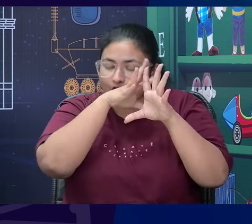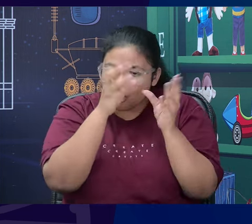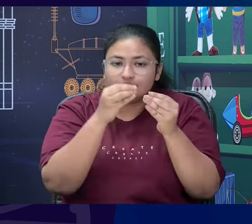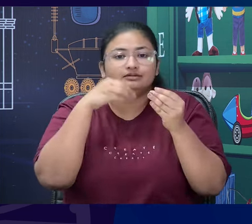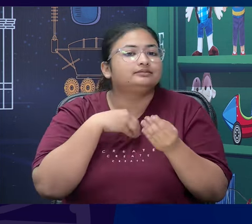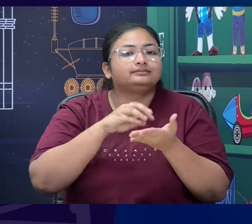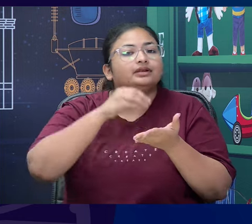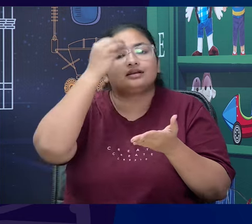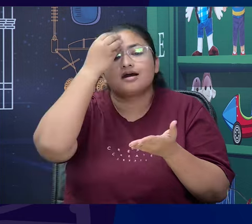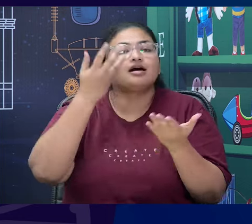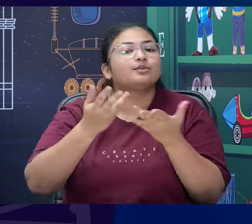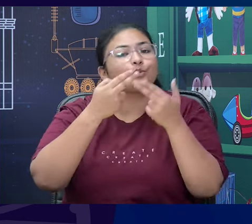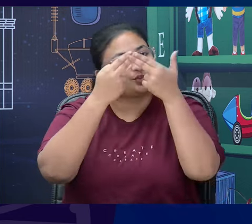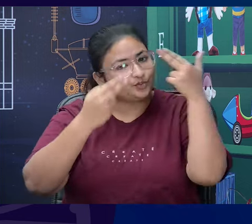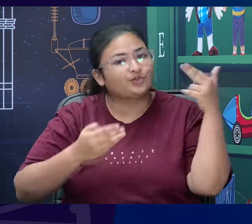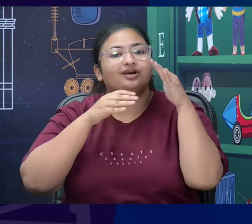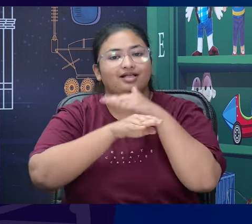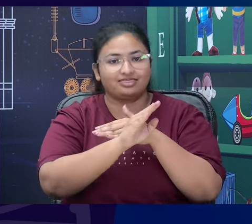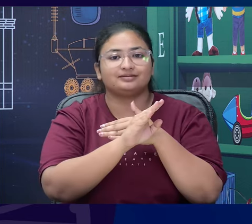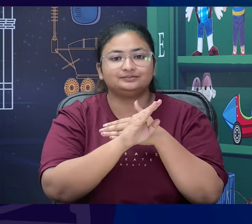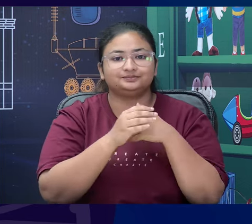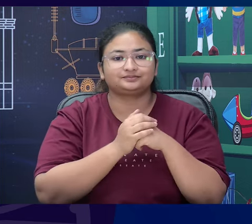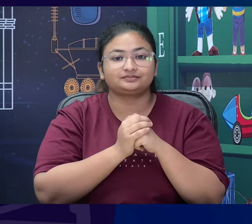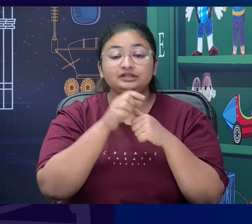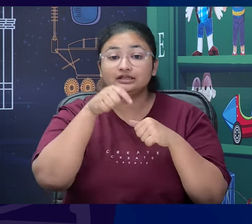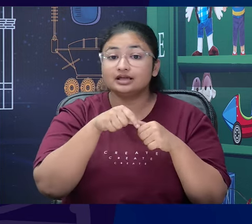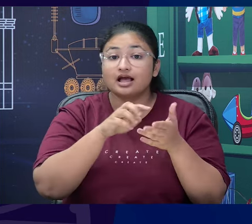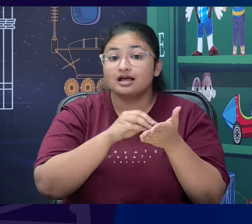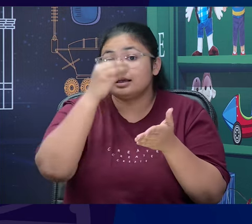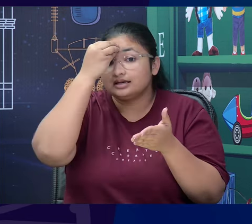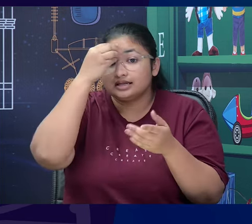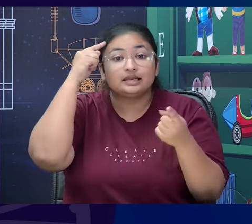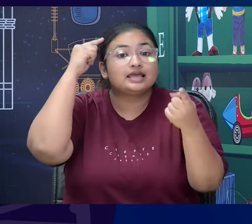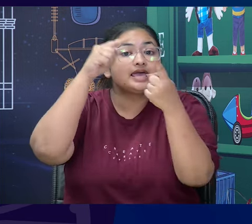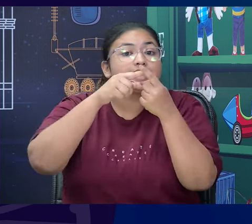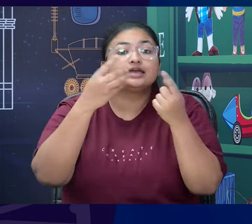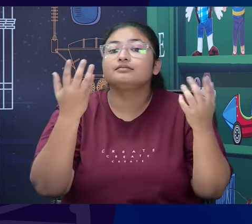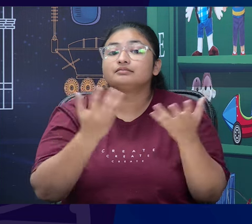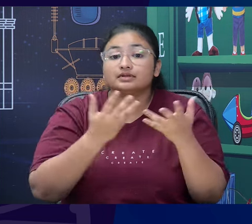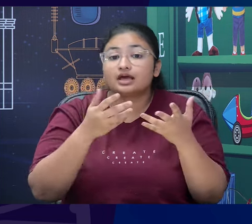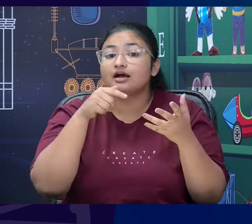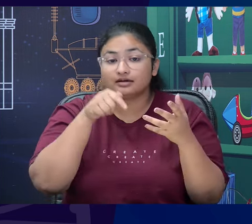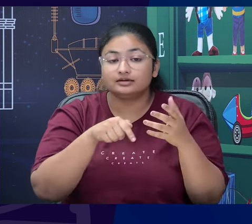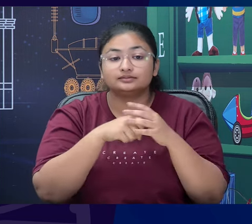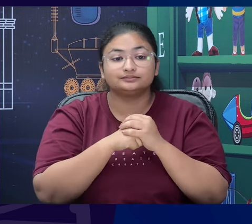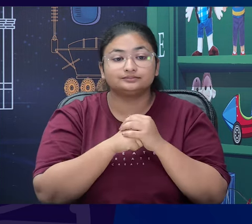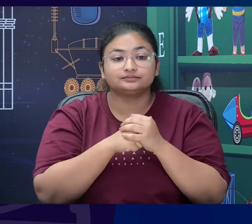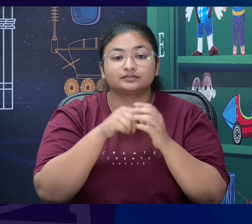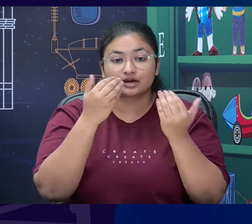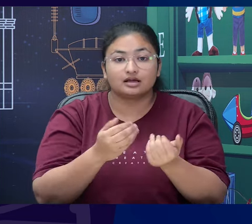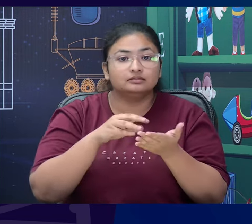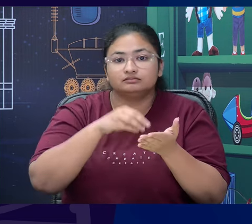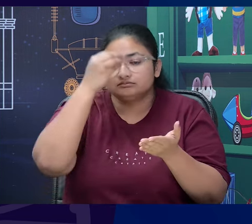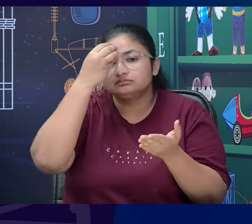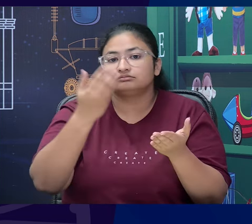to find out. So, the learning objectives for today are we are going to be